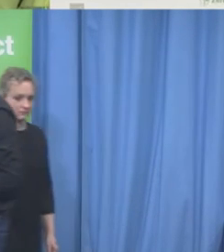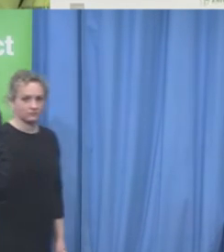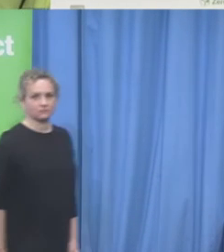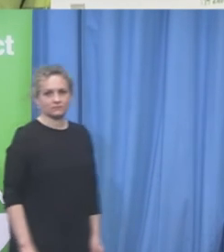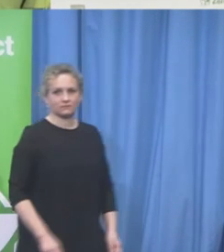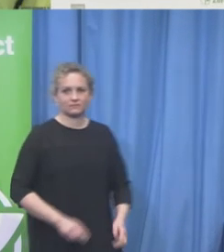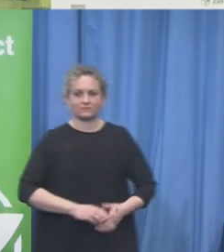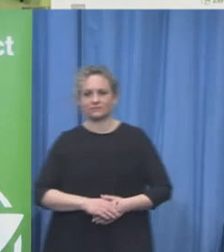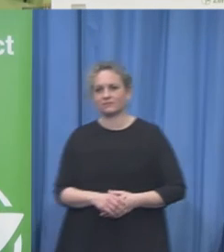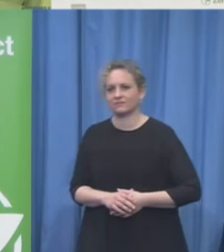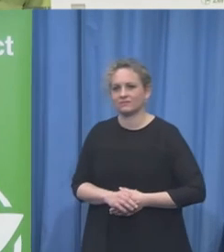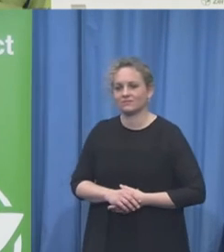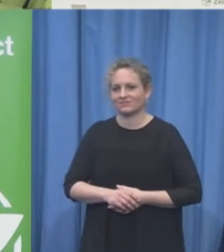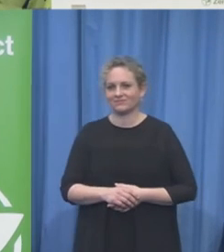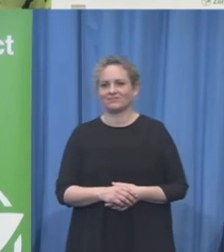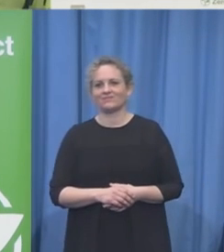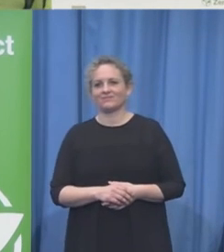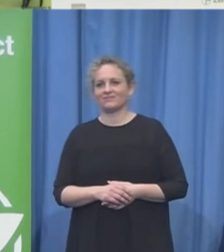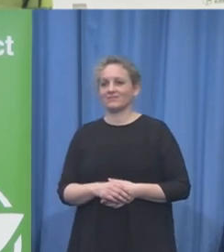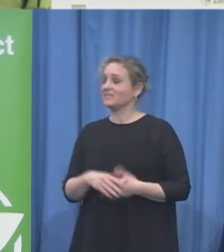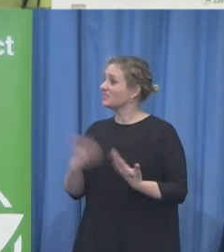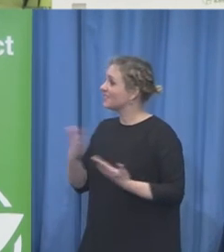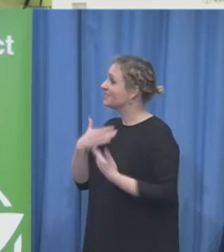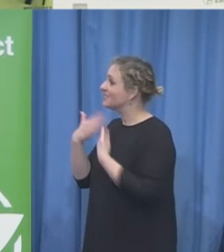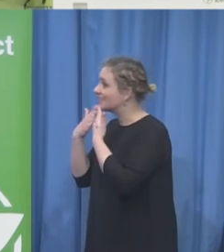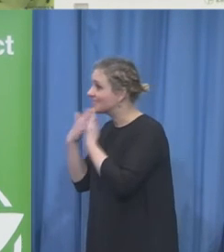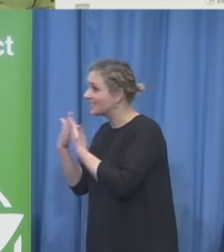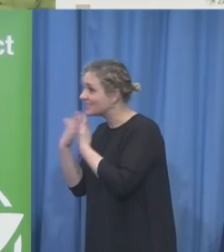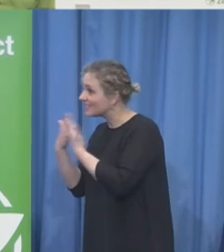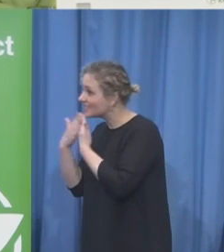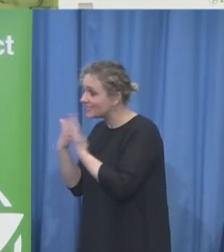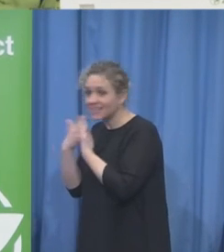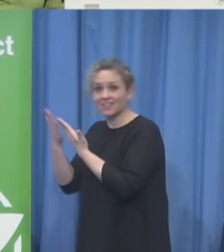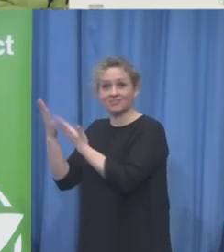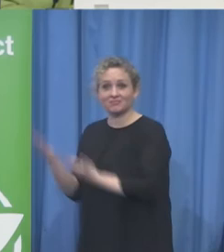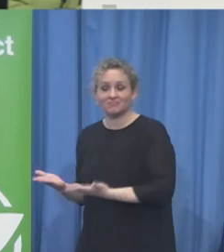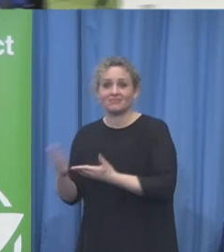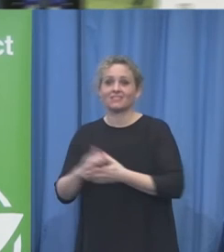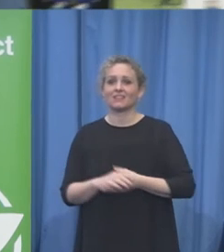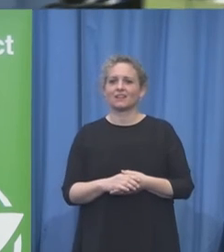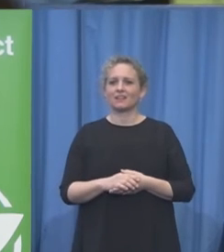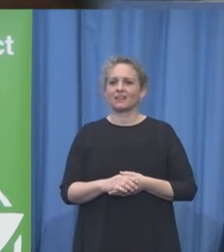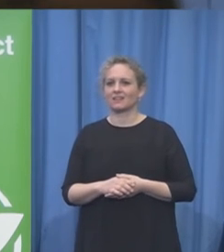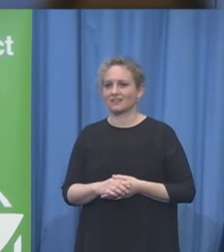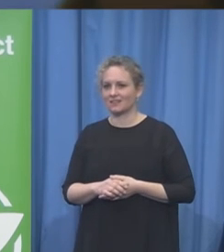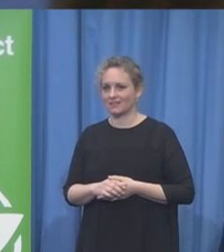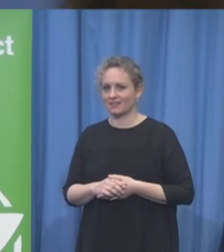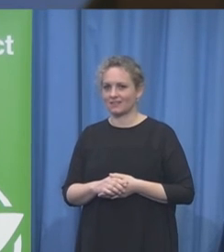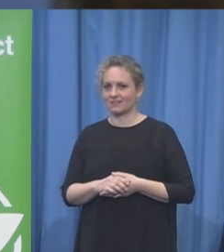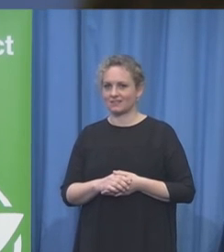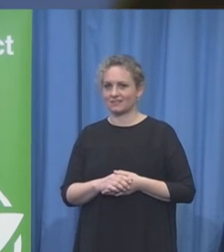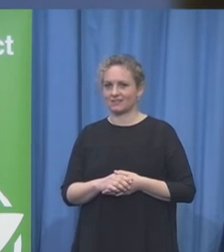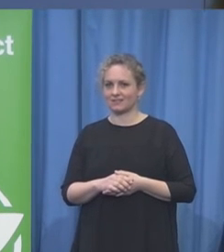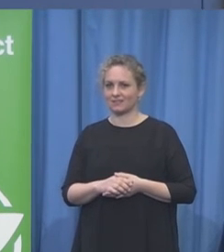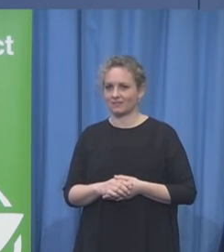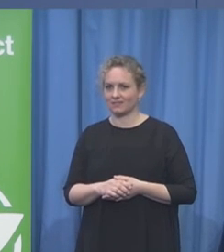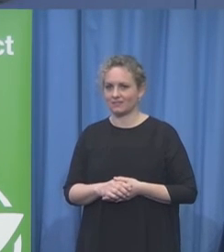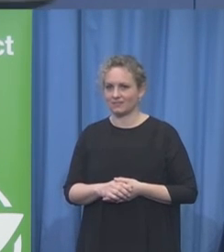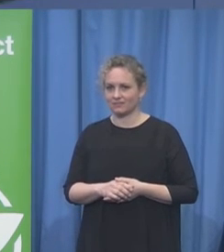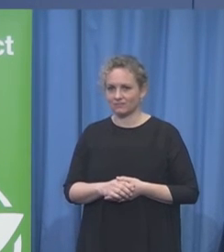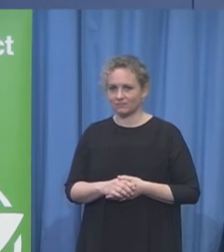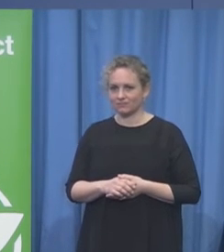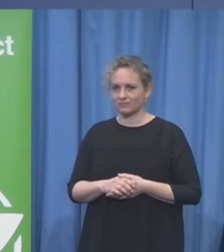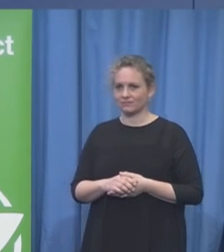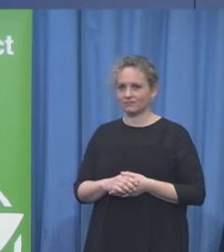thank you so much and Christine you have been such a supporter of ours from the very beginning and your